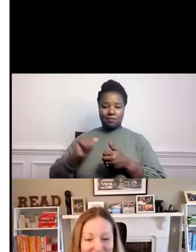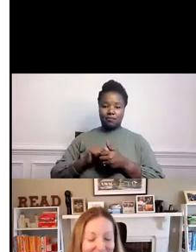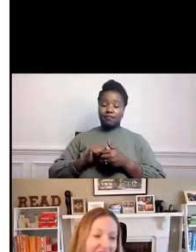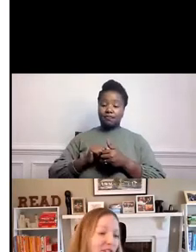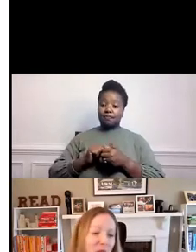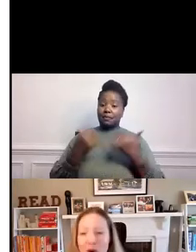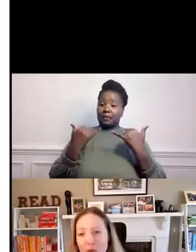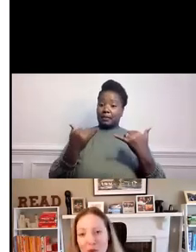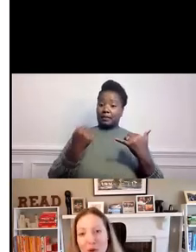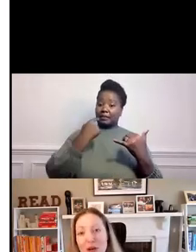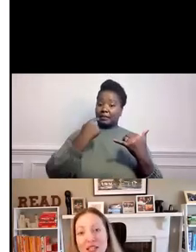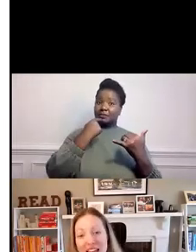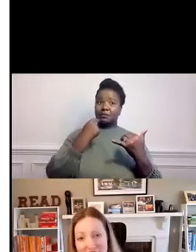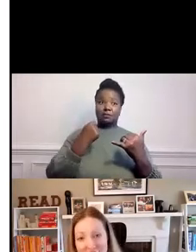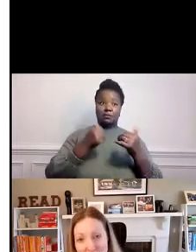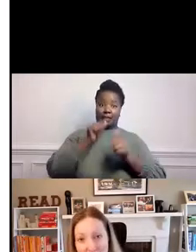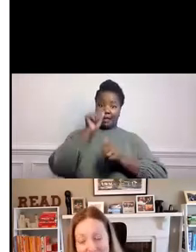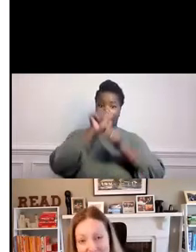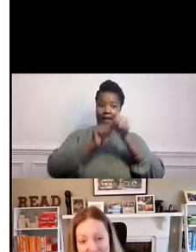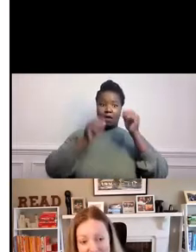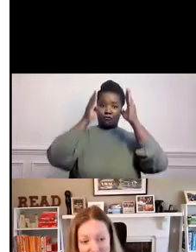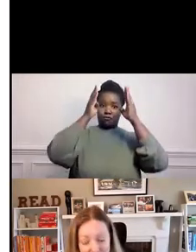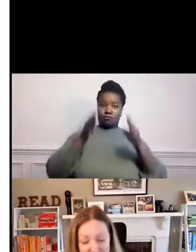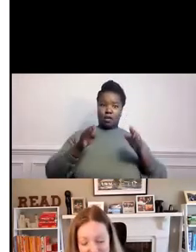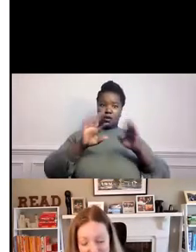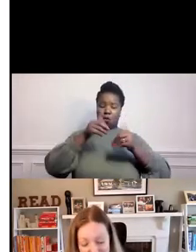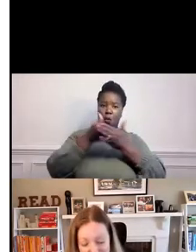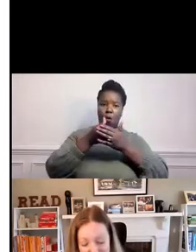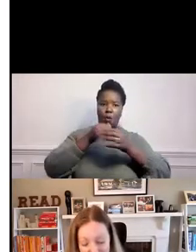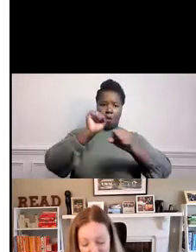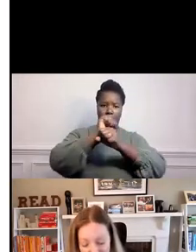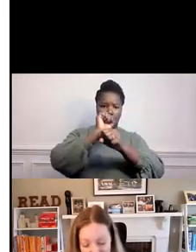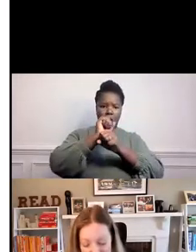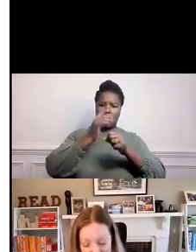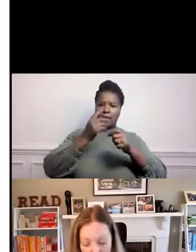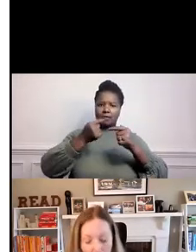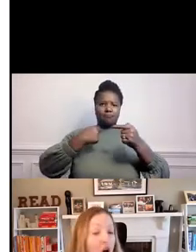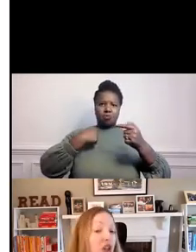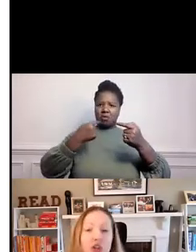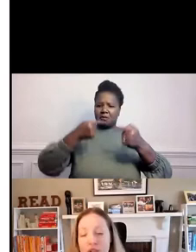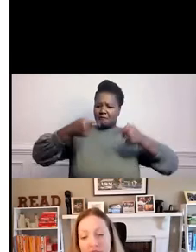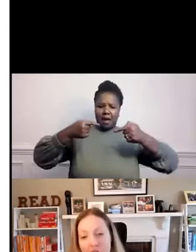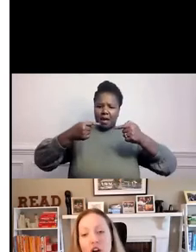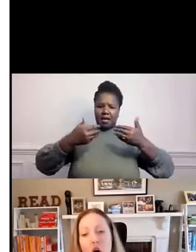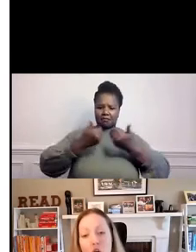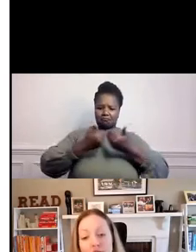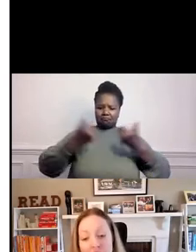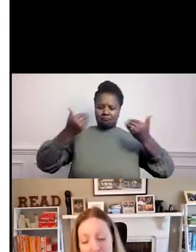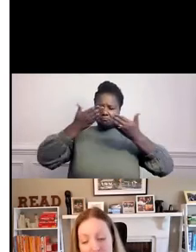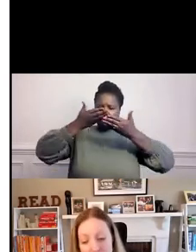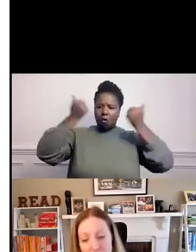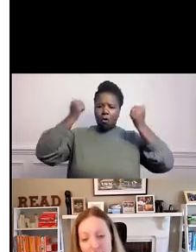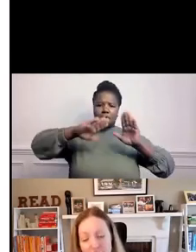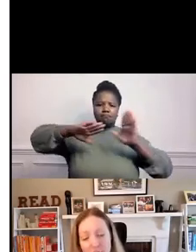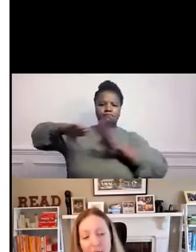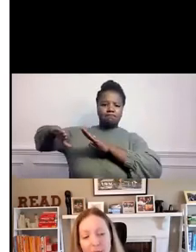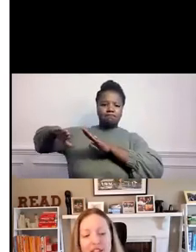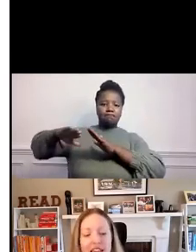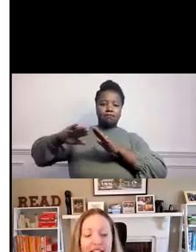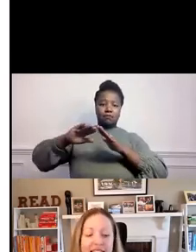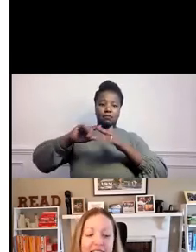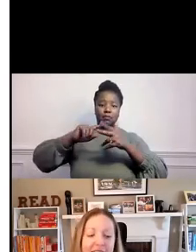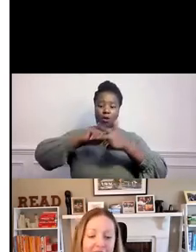that suddenly everyone will put aside their long-standing differences and all agree on all of the issues.